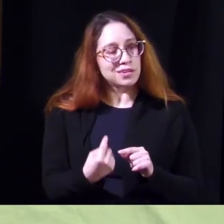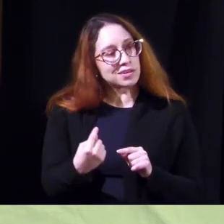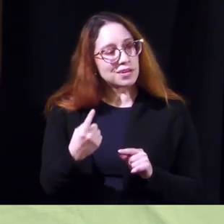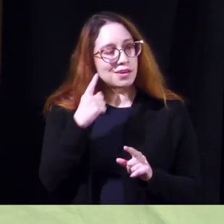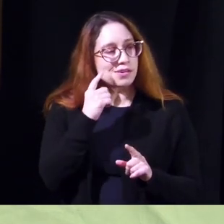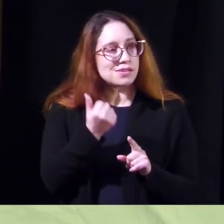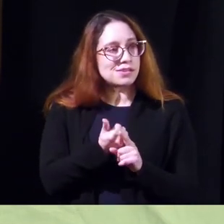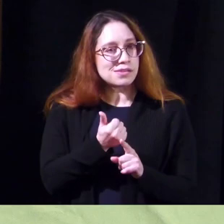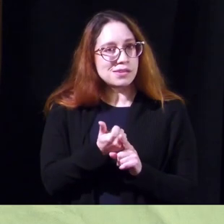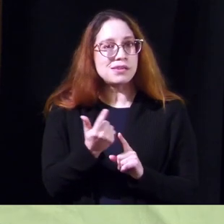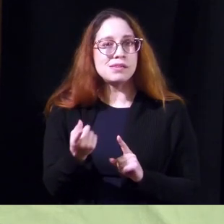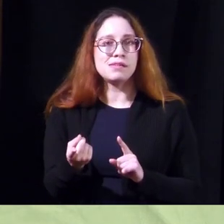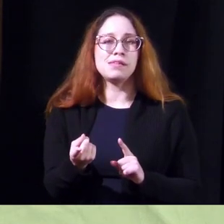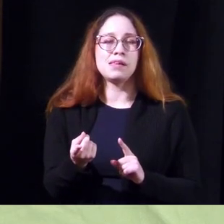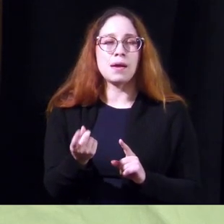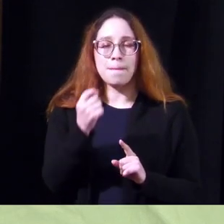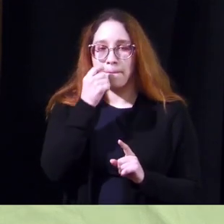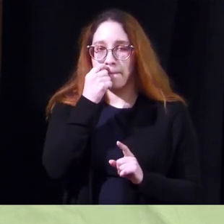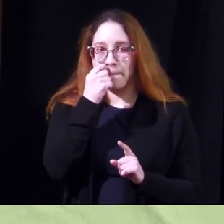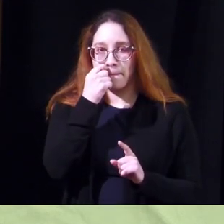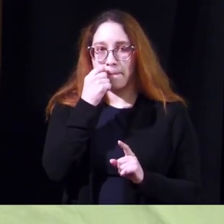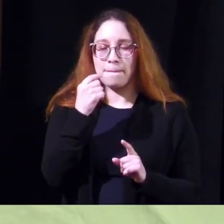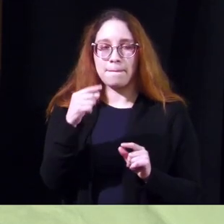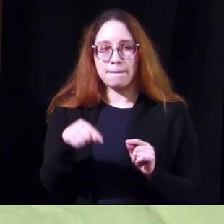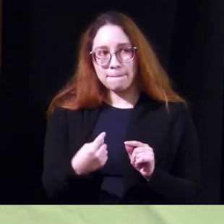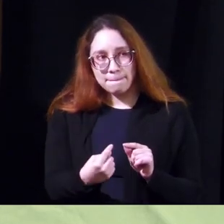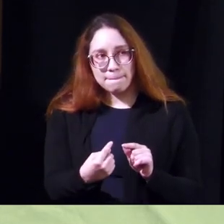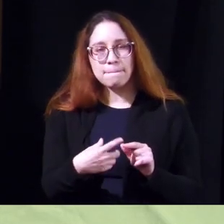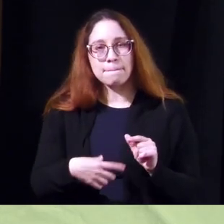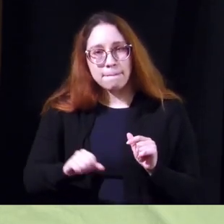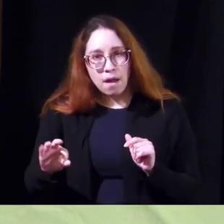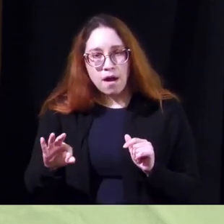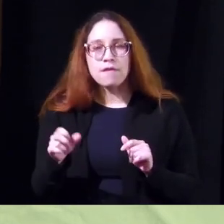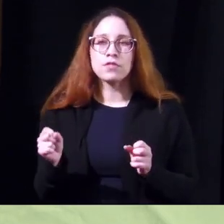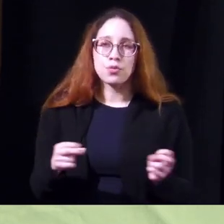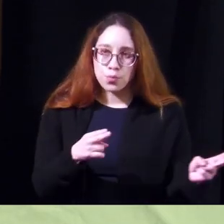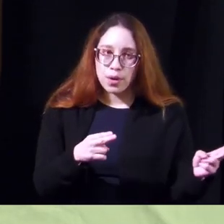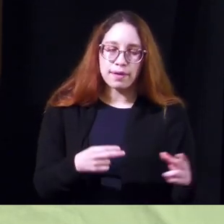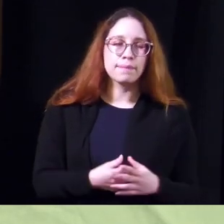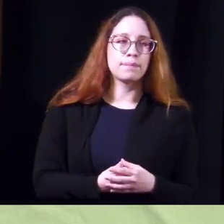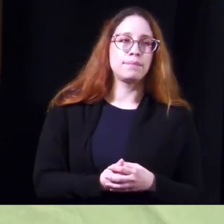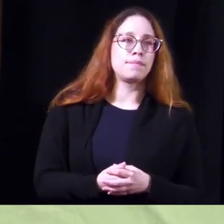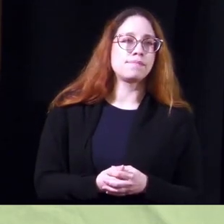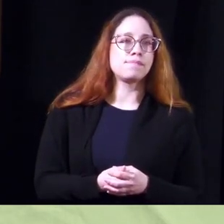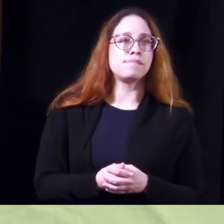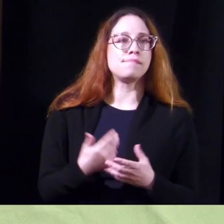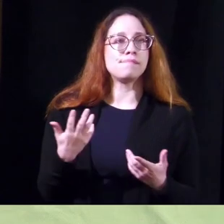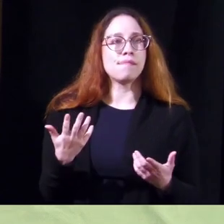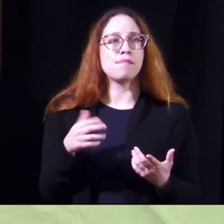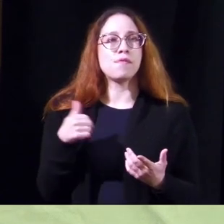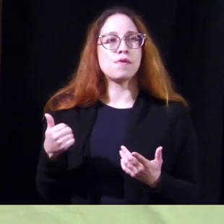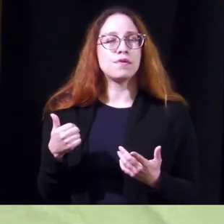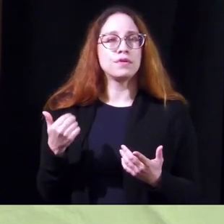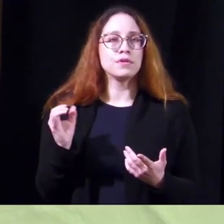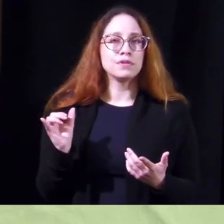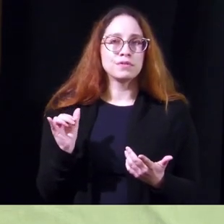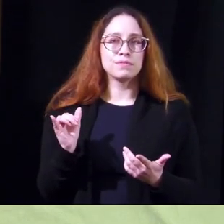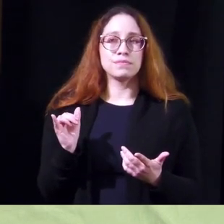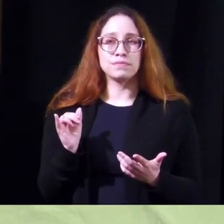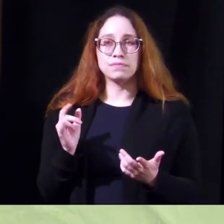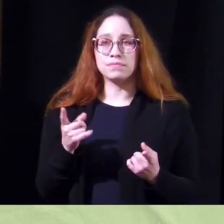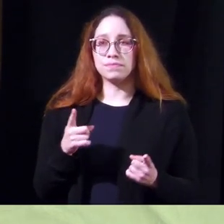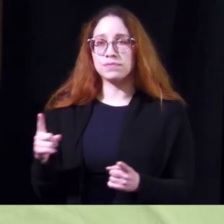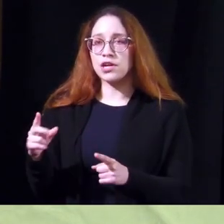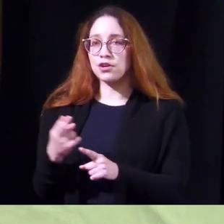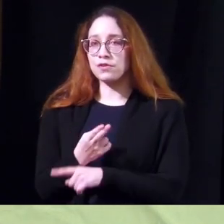placing it inside and then throat uh taking it out and throwing it away um this is another very common thing that we